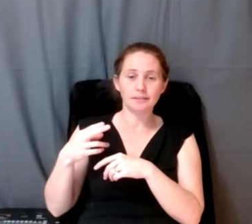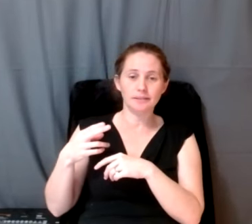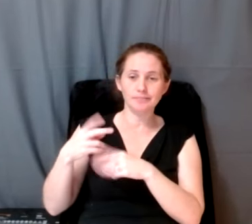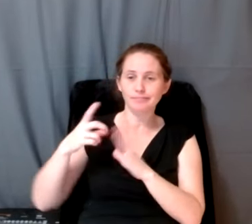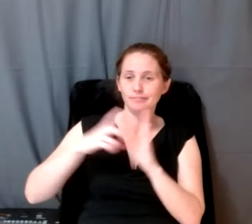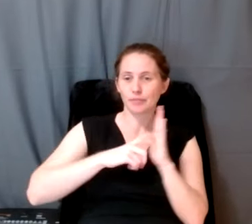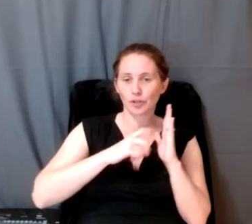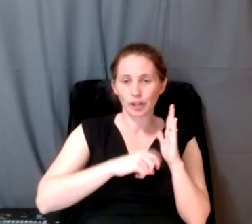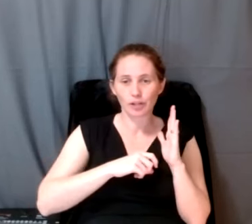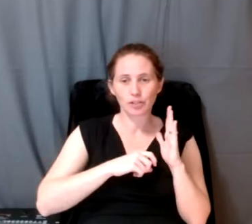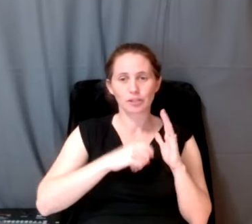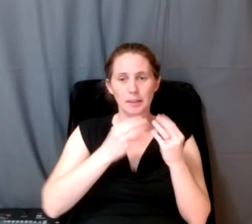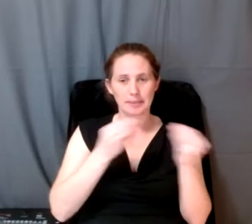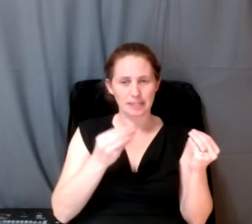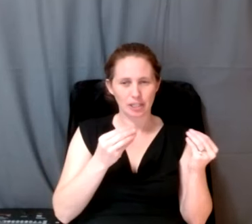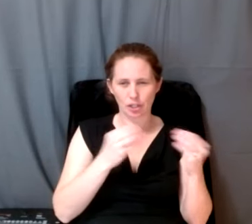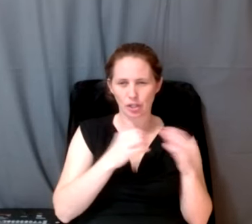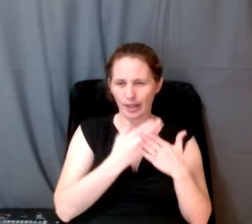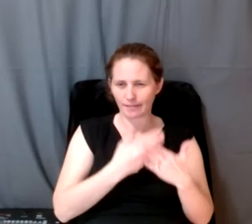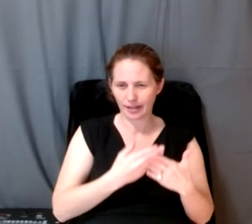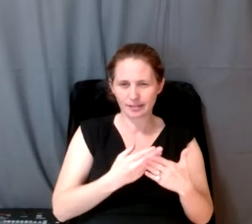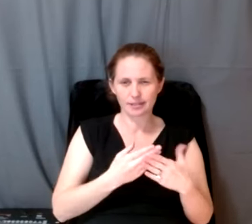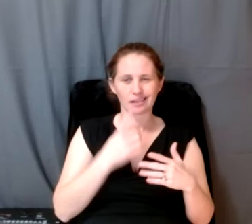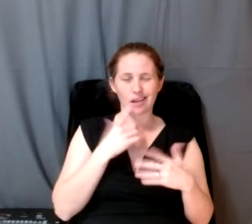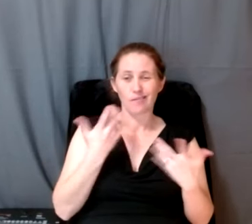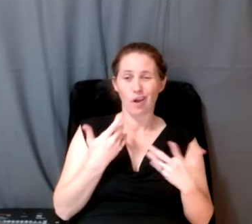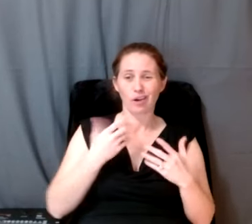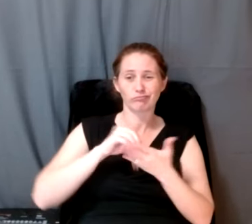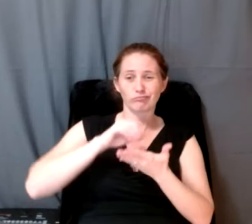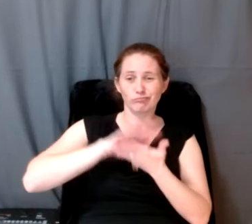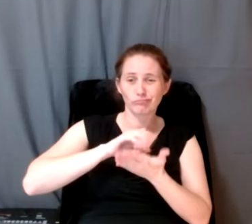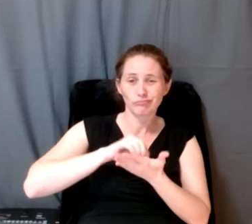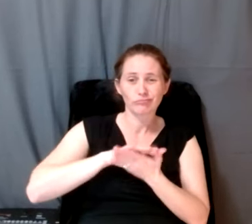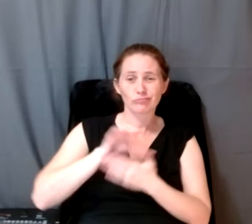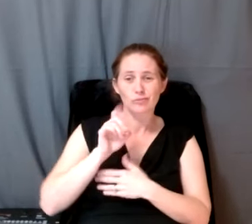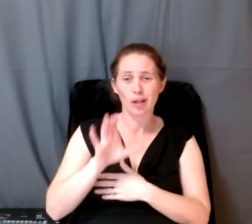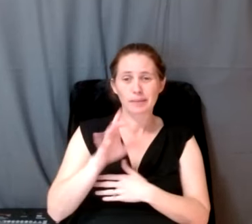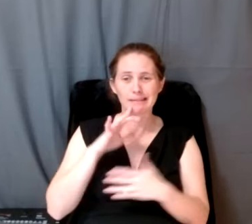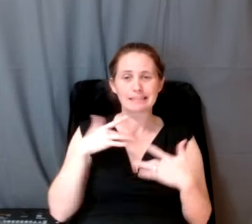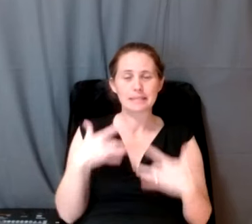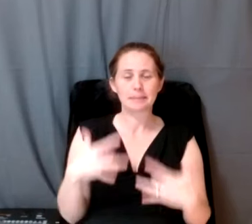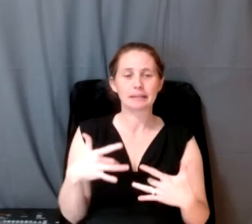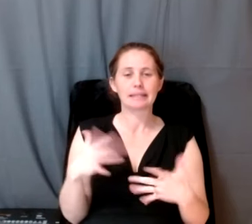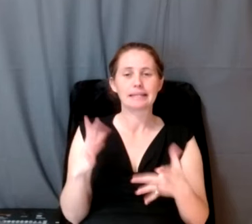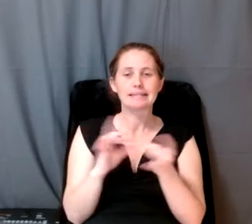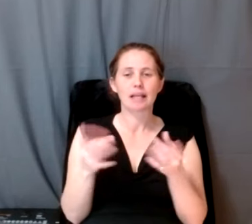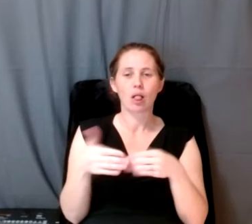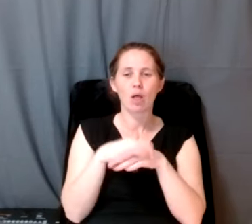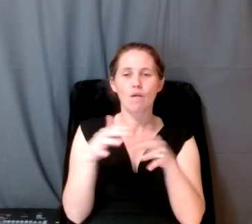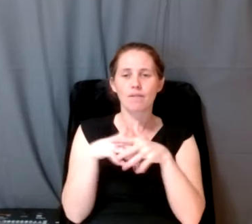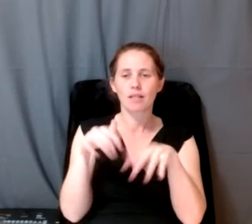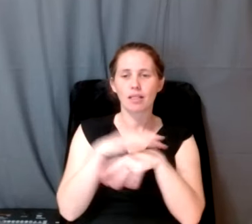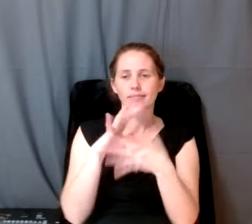archaeological kind of material based evidence of archival documents, they all tell kind of overlapping